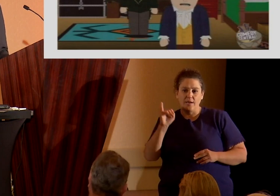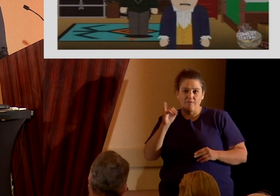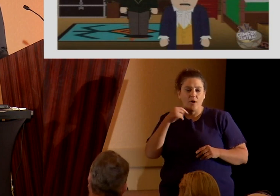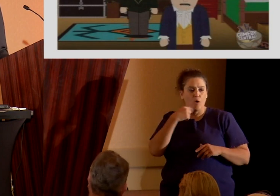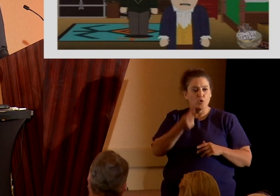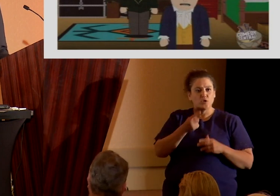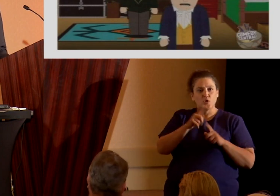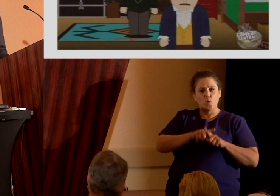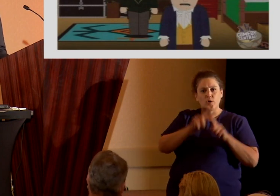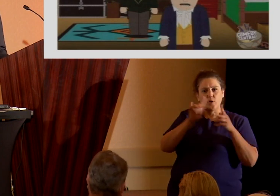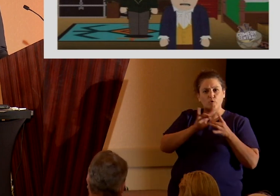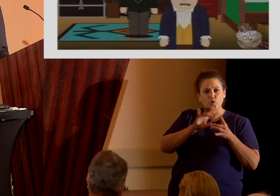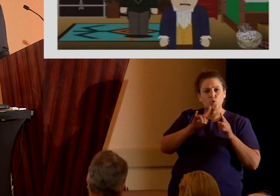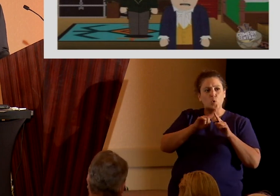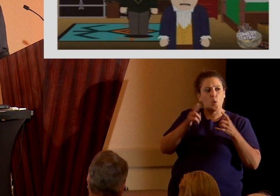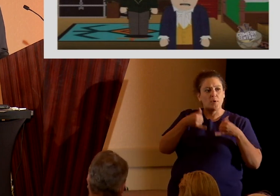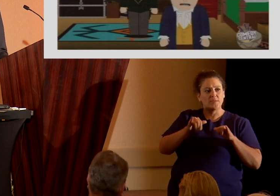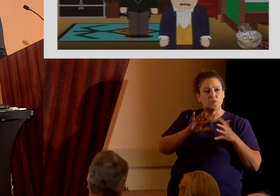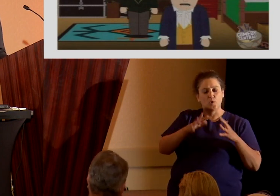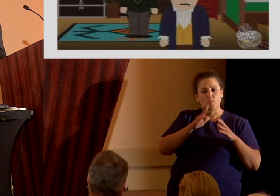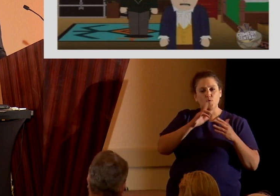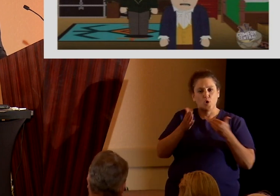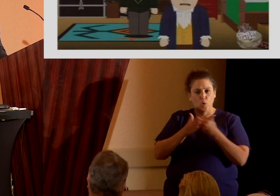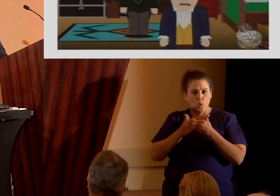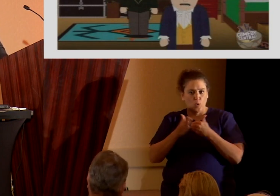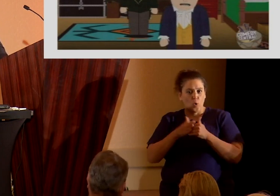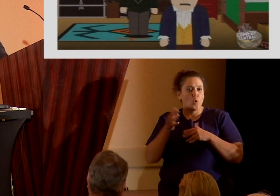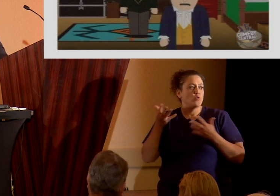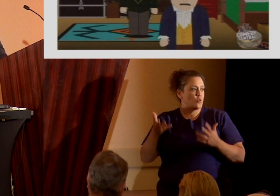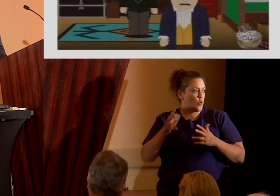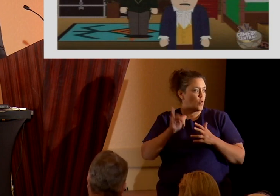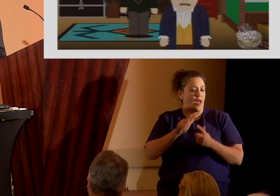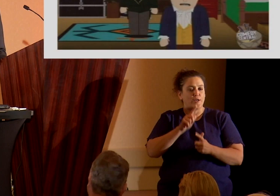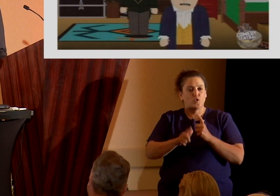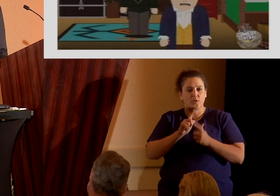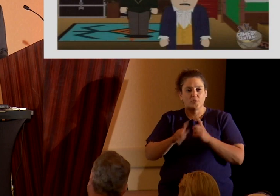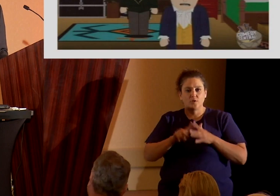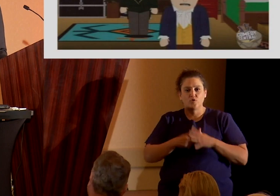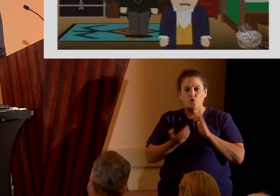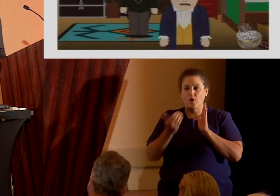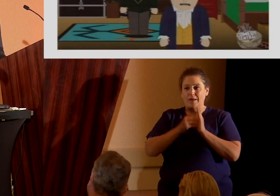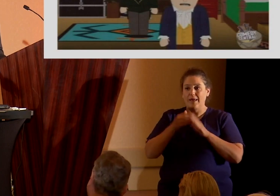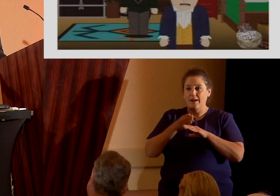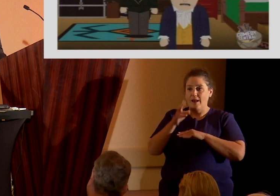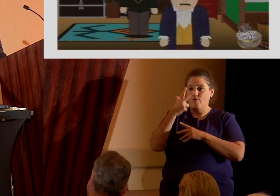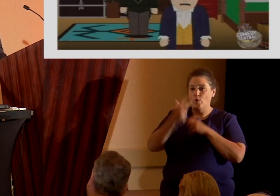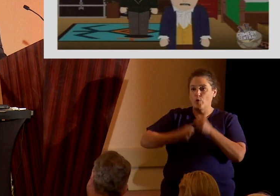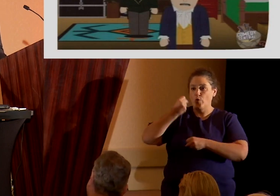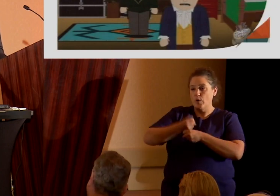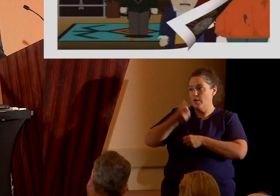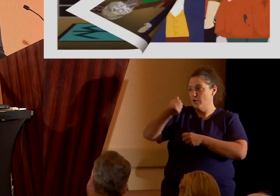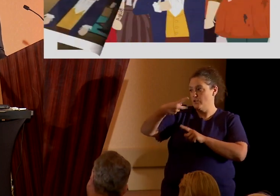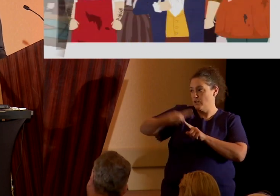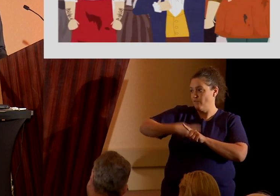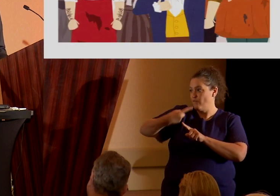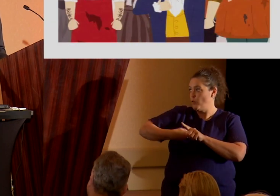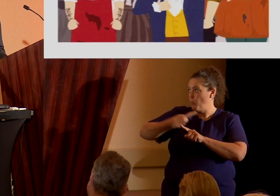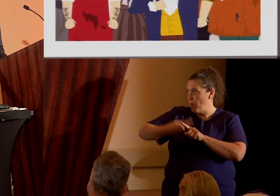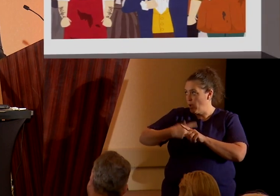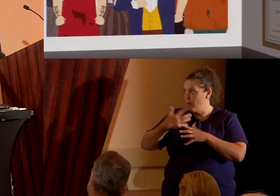pretty close. So translation resumed, and after several secretaries stepped in, and after three years or just a few months, depending on whom you ask,